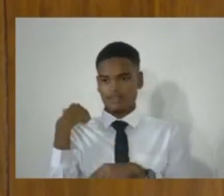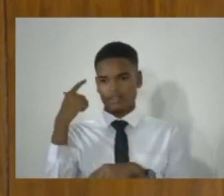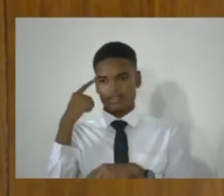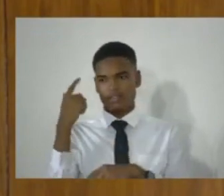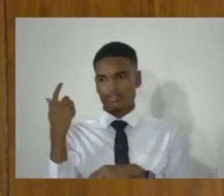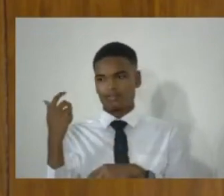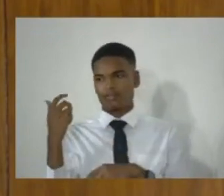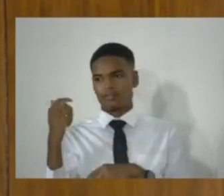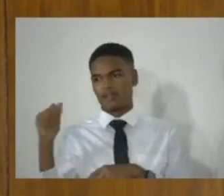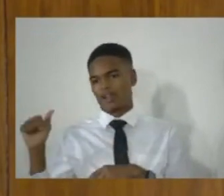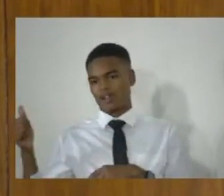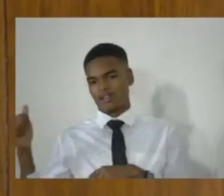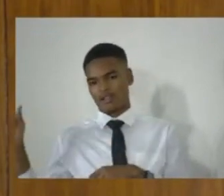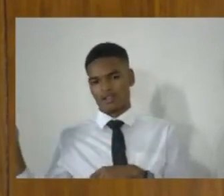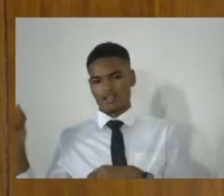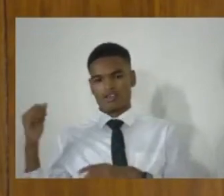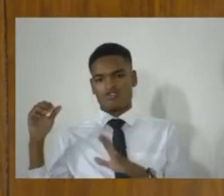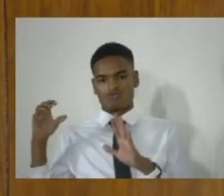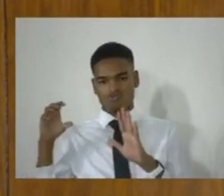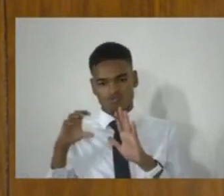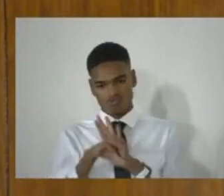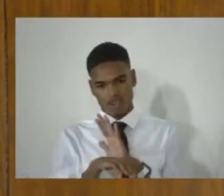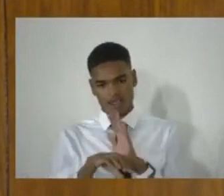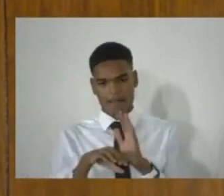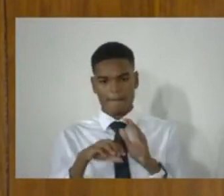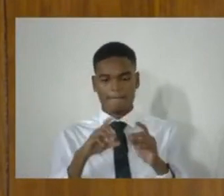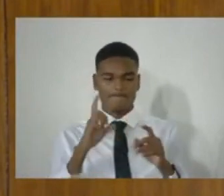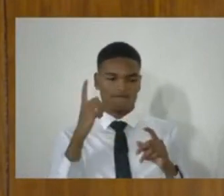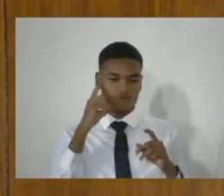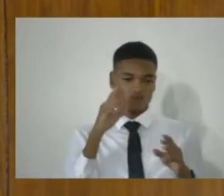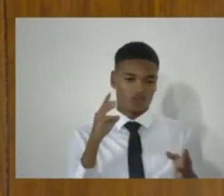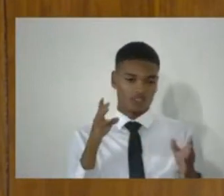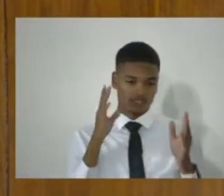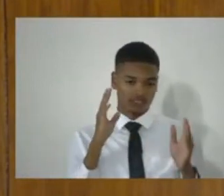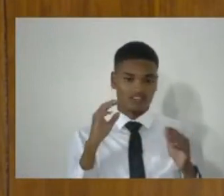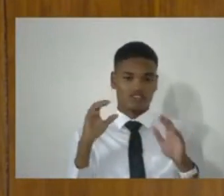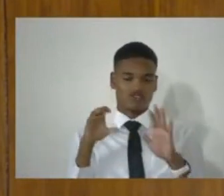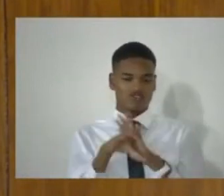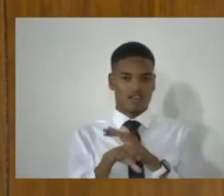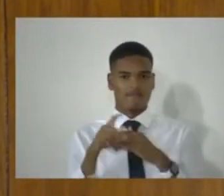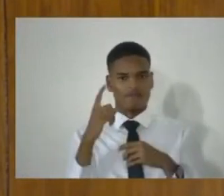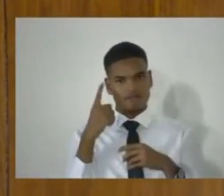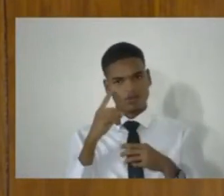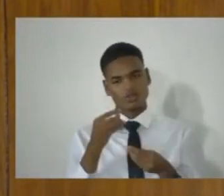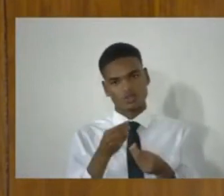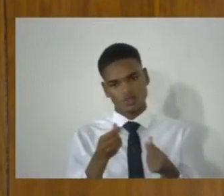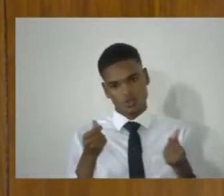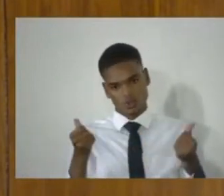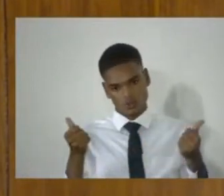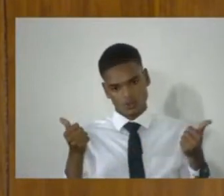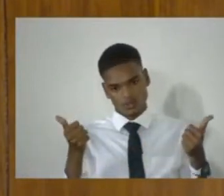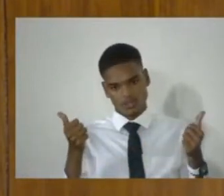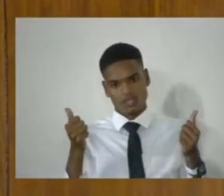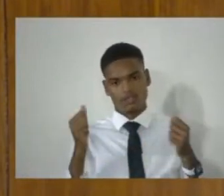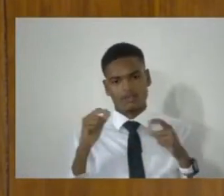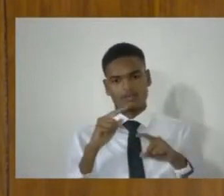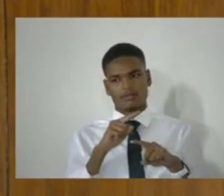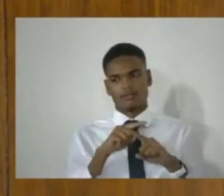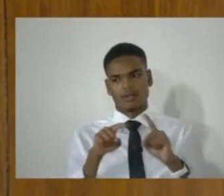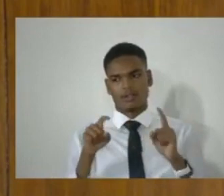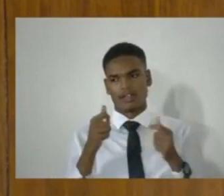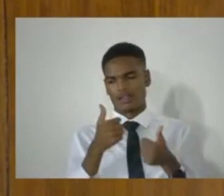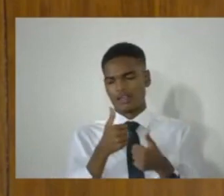is crying for attention, crying for a solution, and any solution